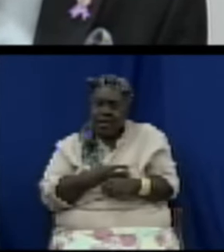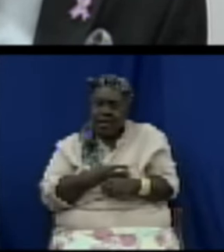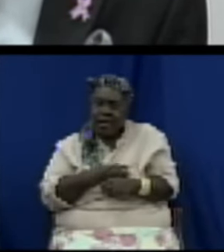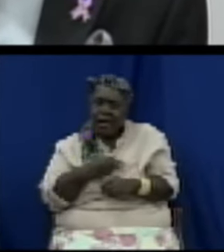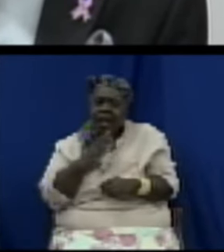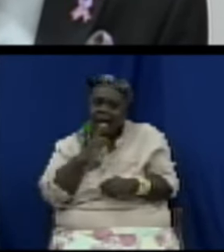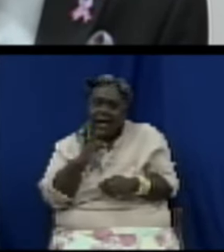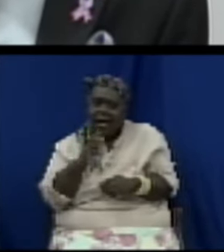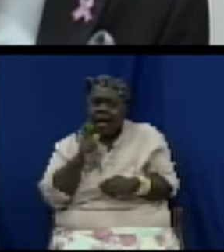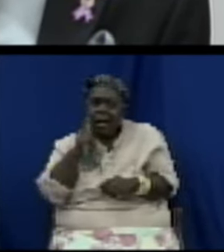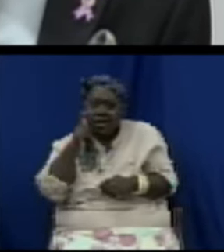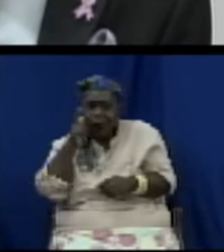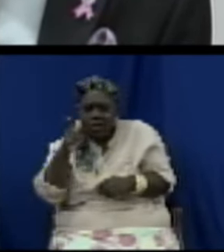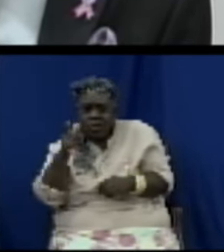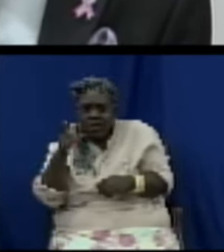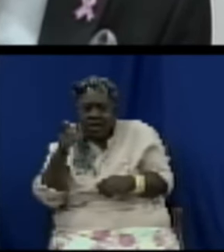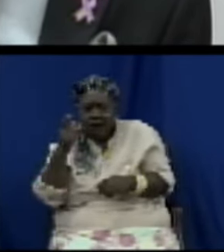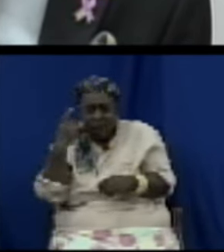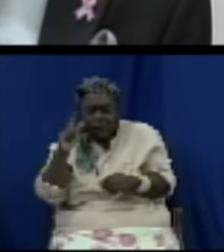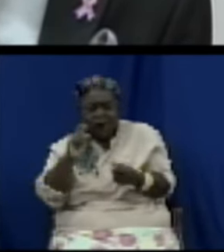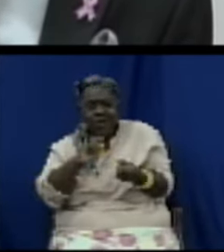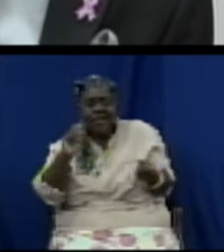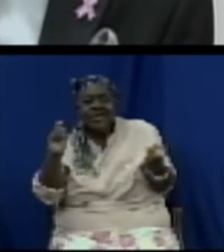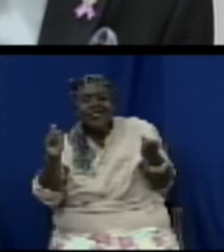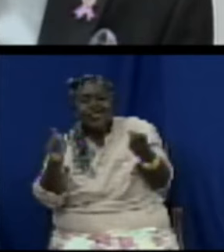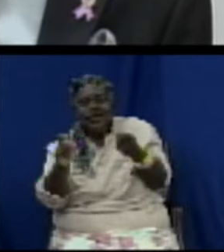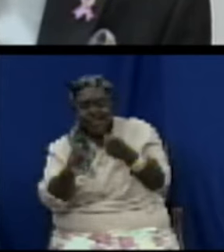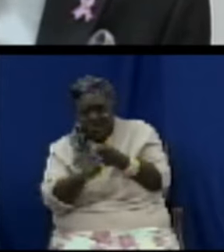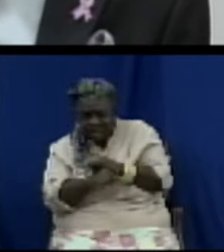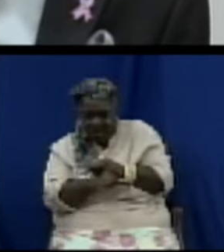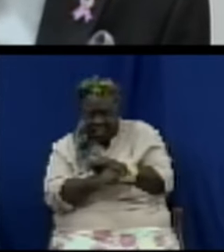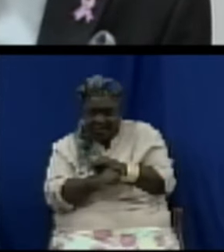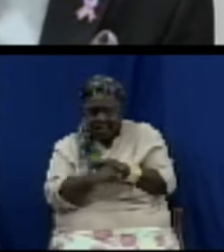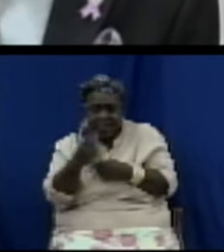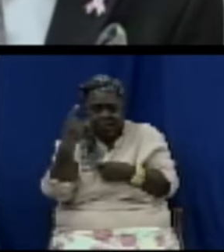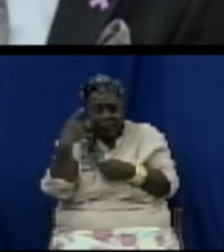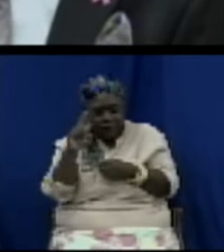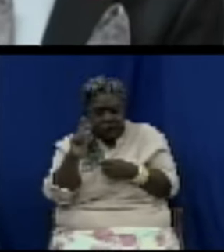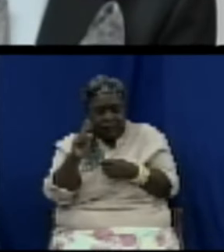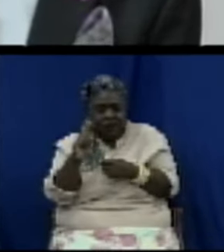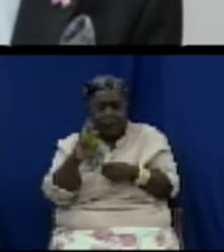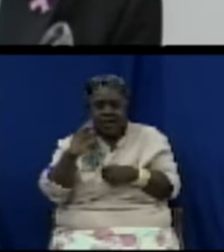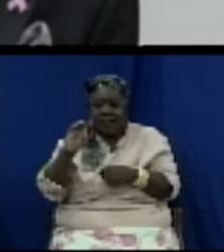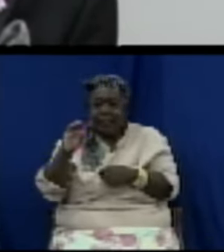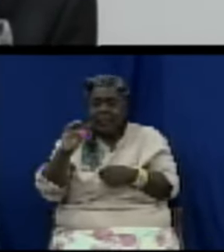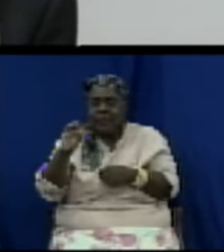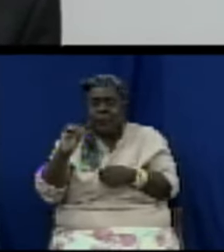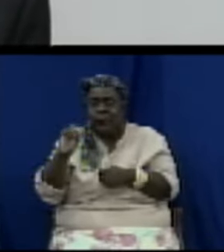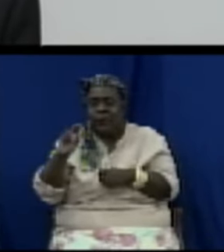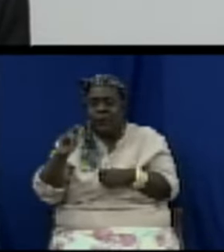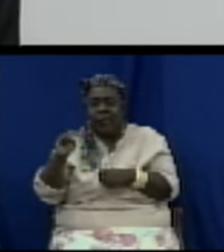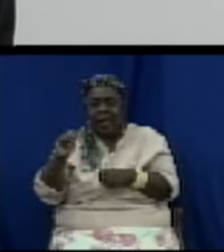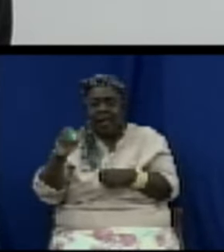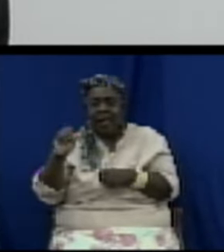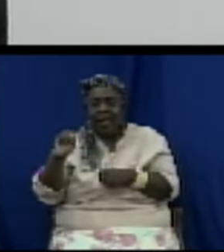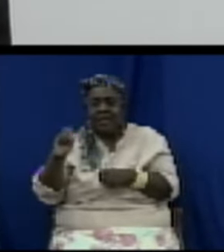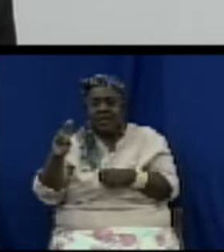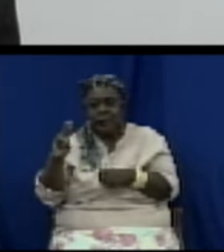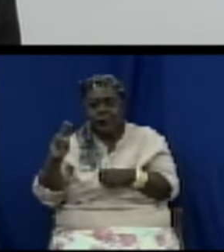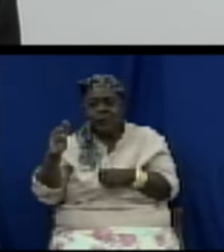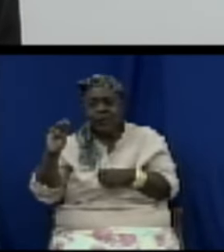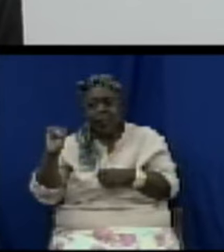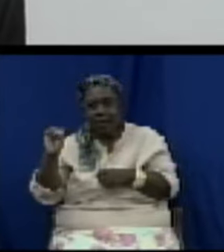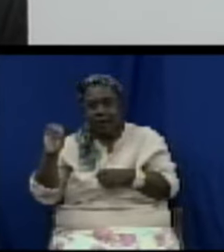put in place consumer protection officers but we recognized that they could not function